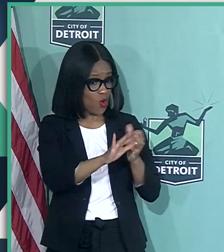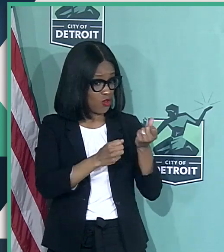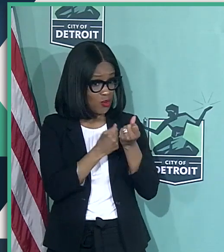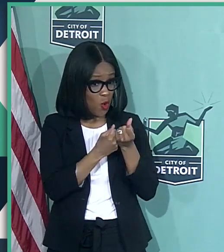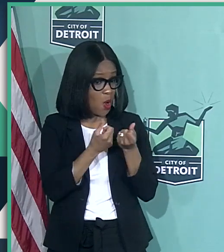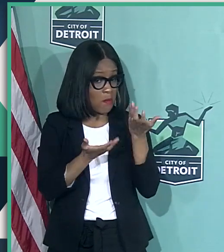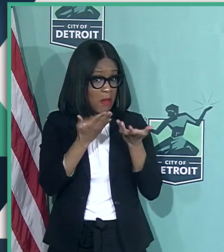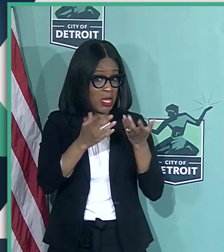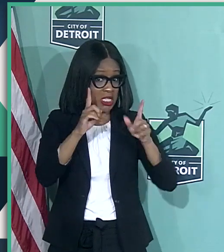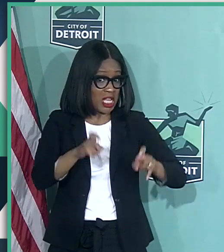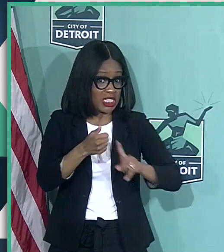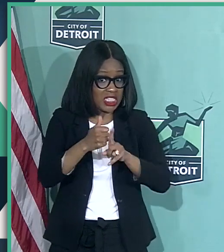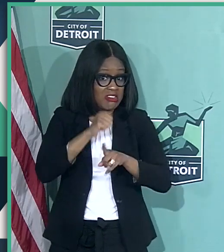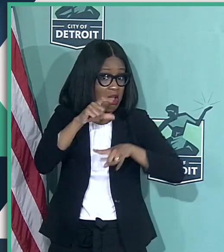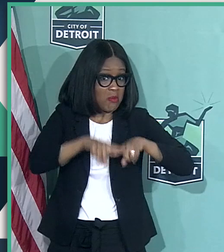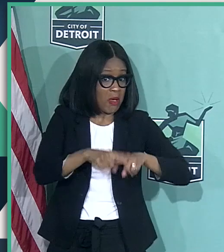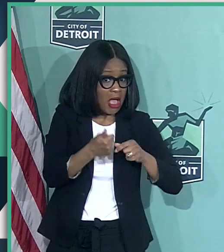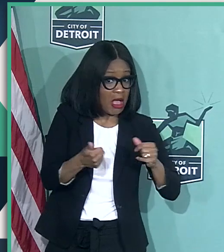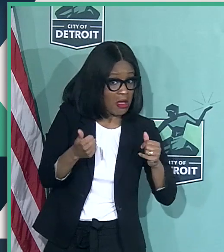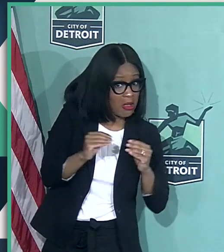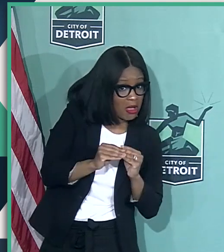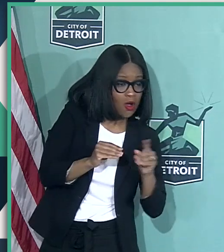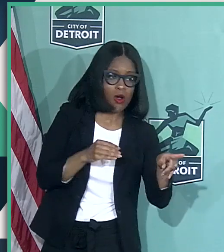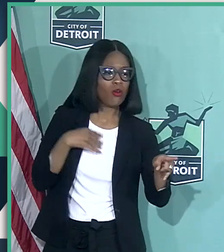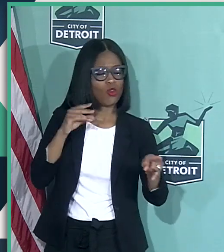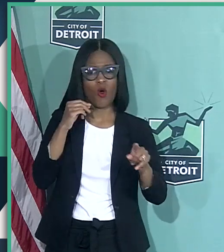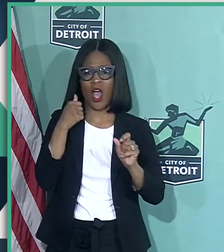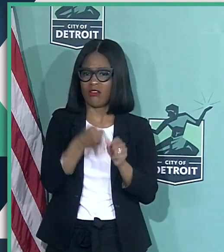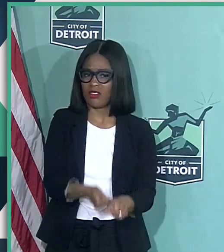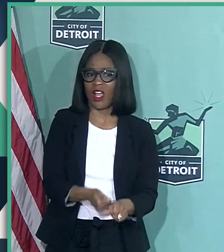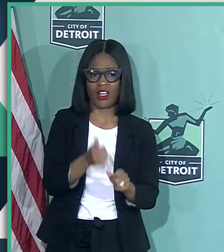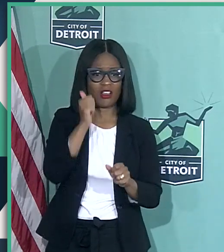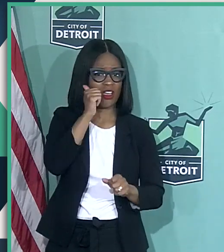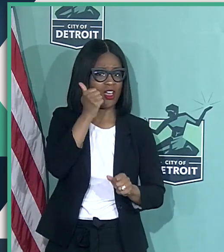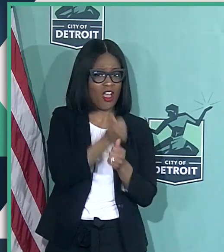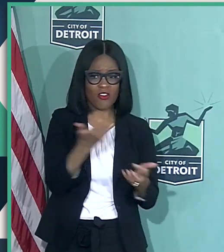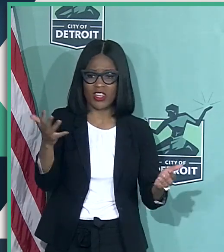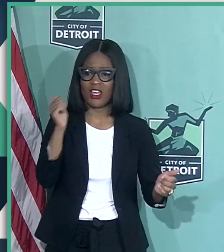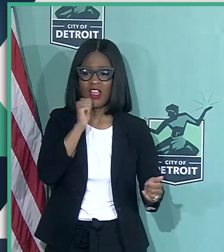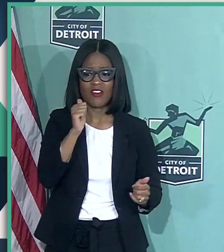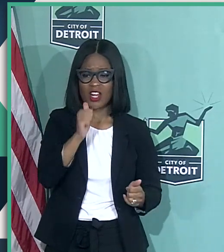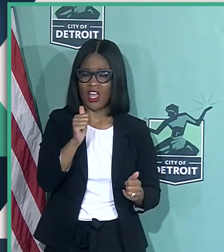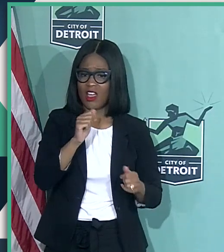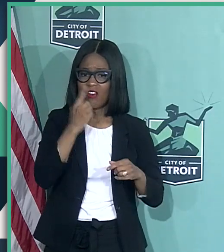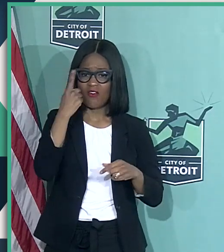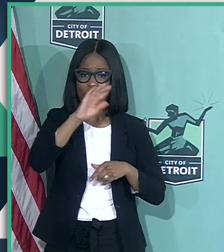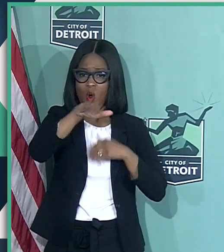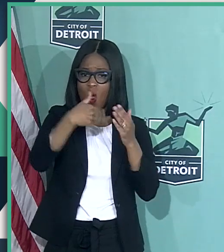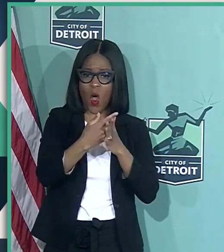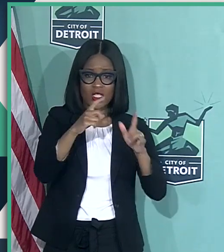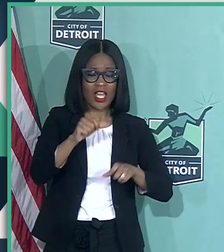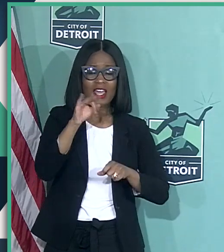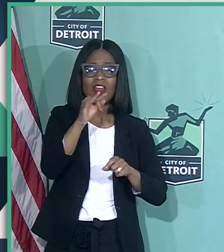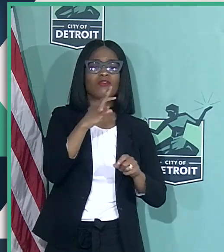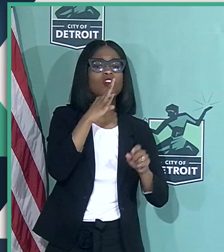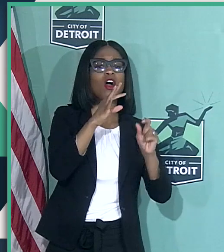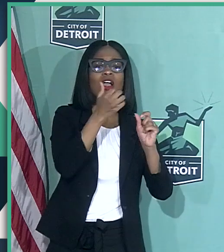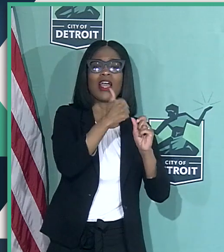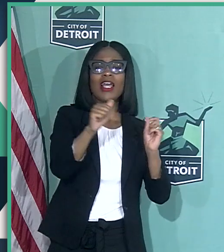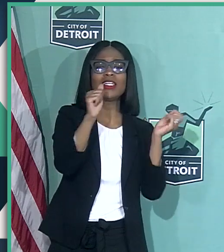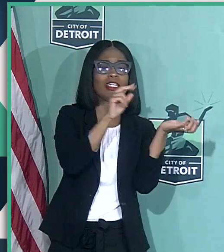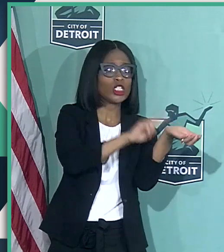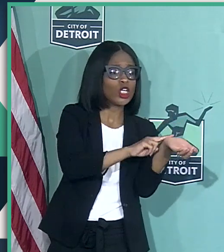as we hope they are? No, I've tracked everything every day on all tests. And if you talk to any doctor or nurse at the hospitals,